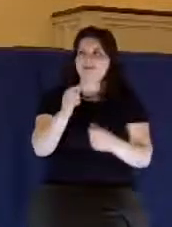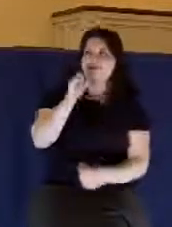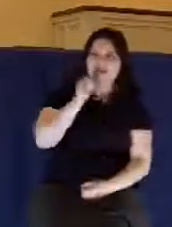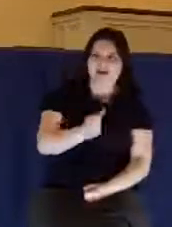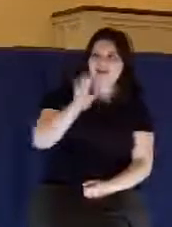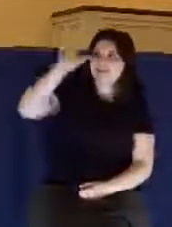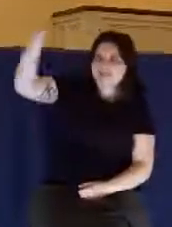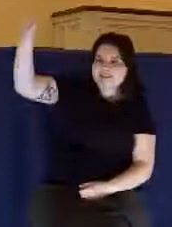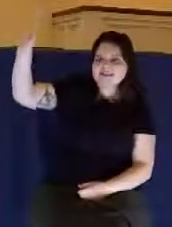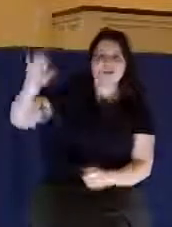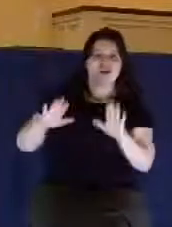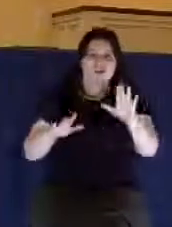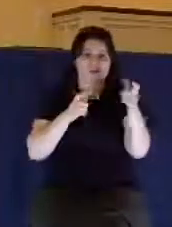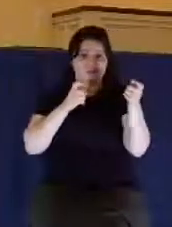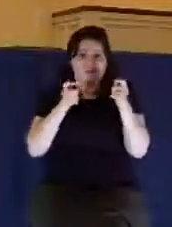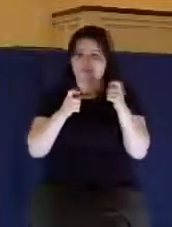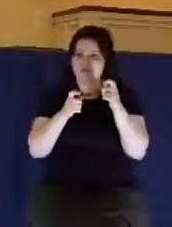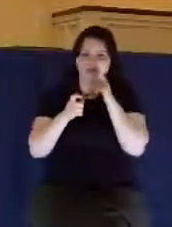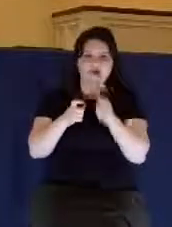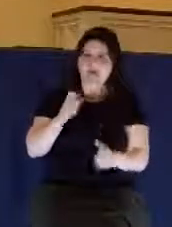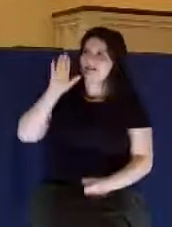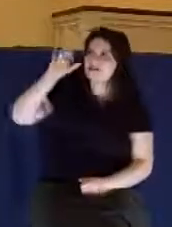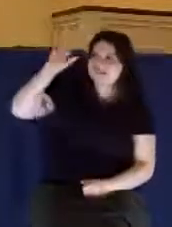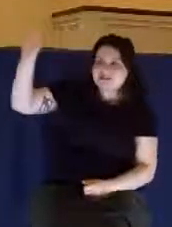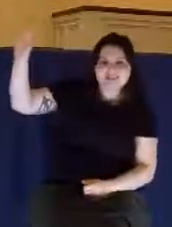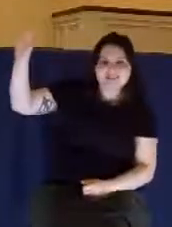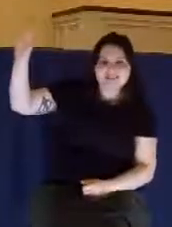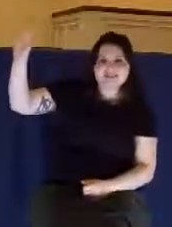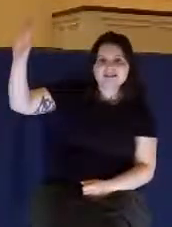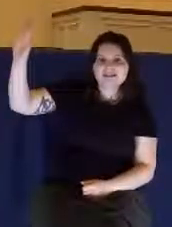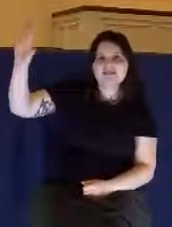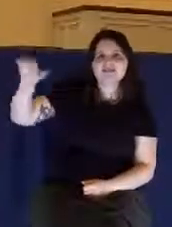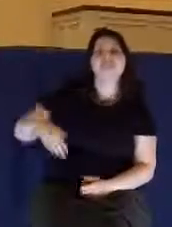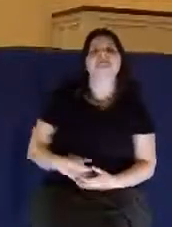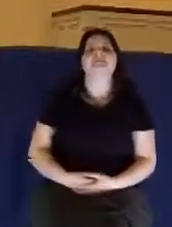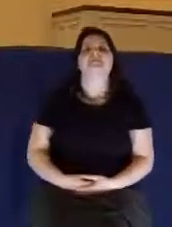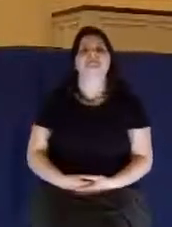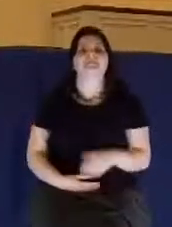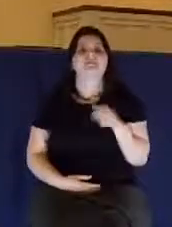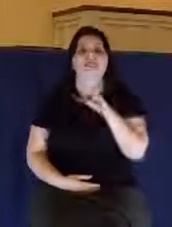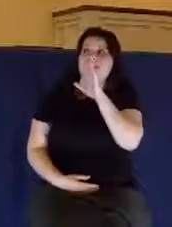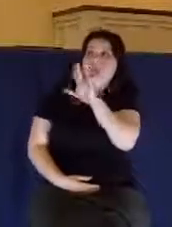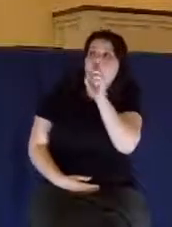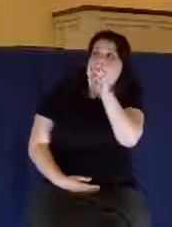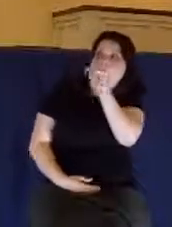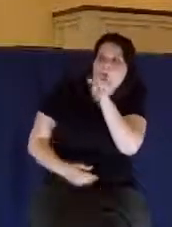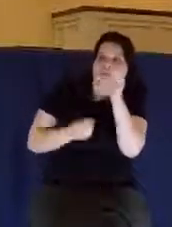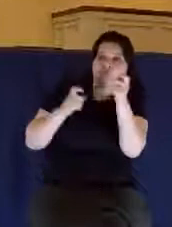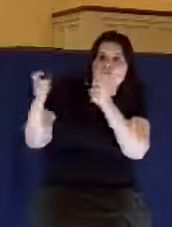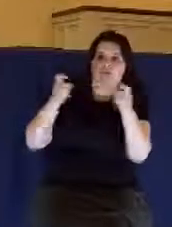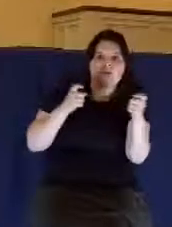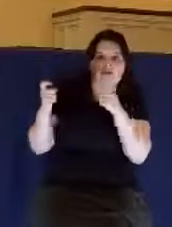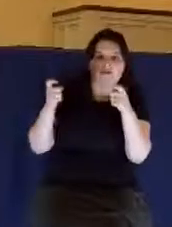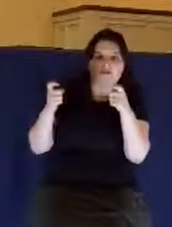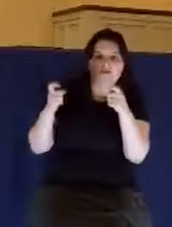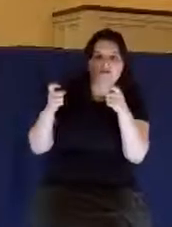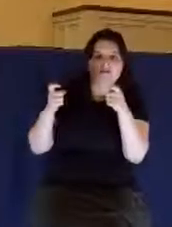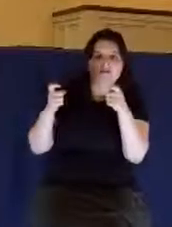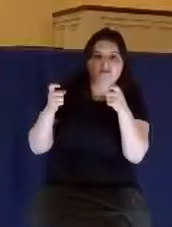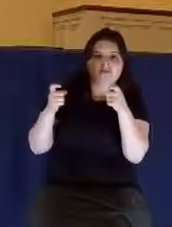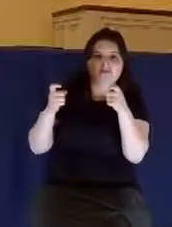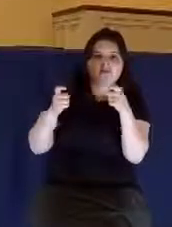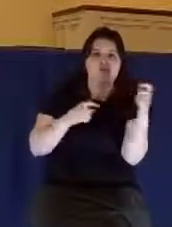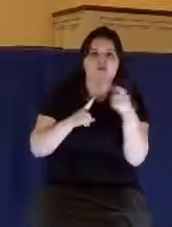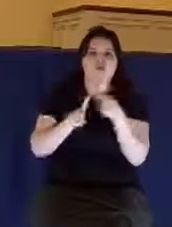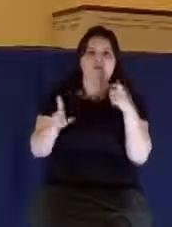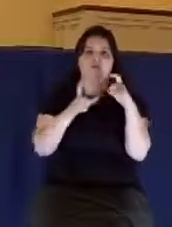your will, it was because of his will. He makes that very clear. Of his own will begot he us with the word